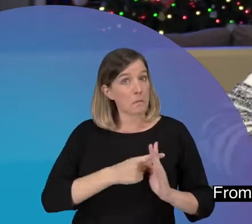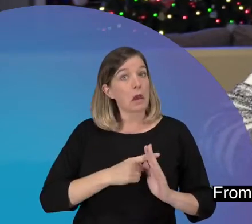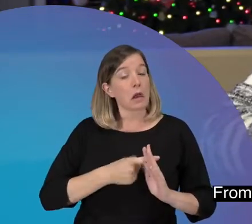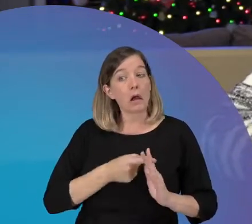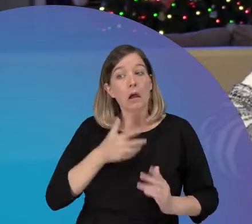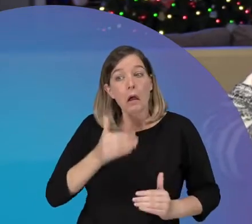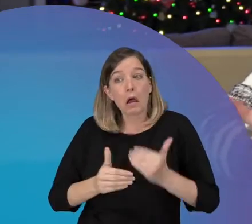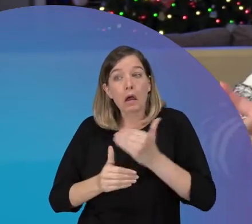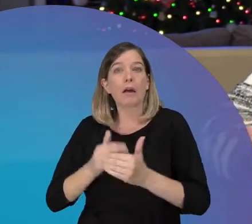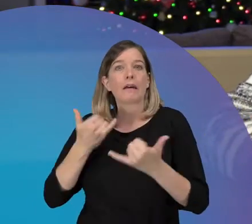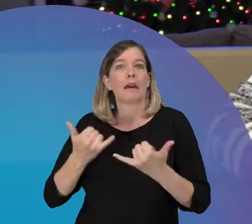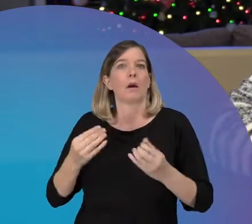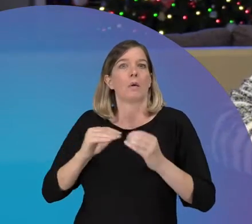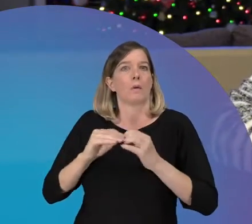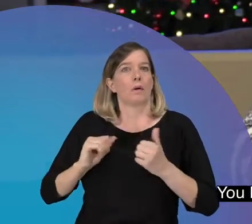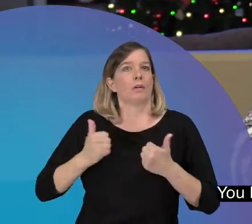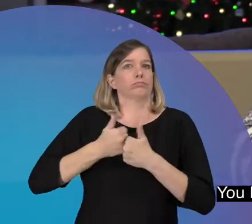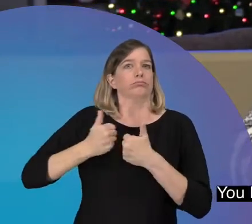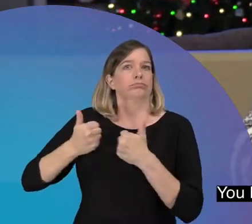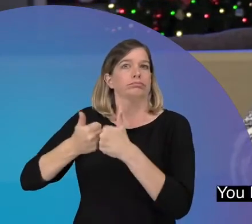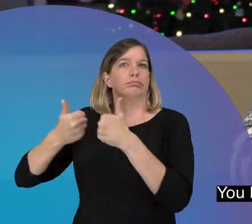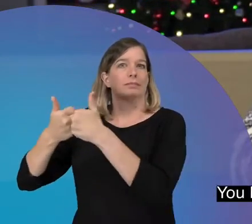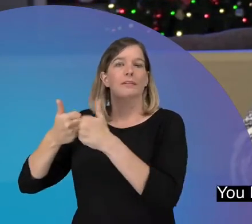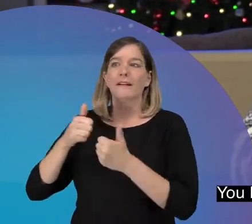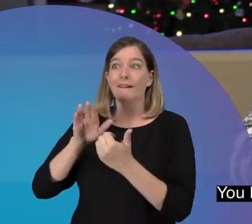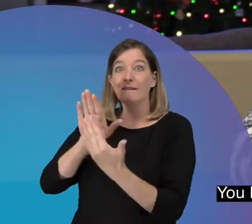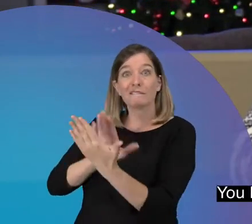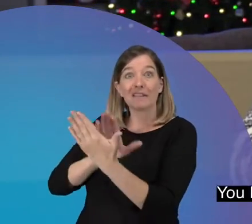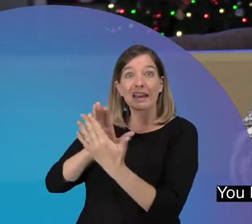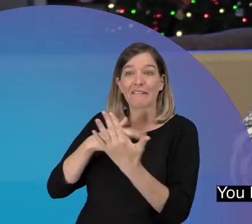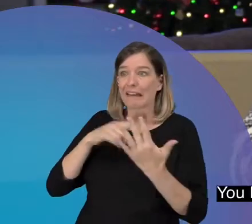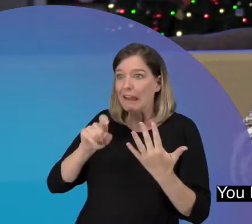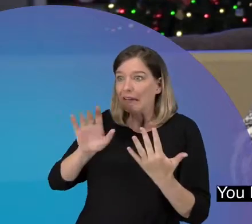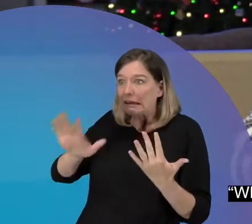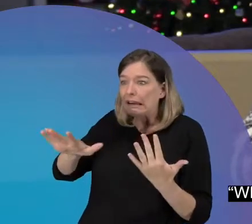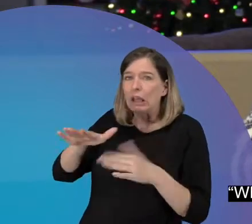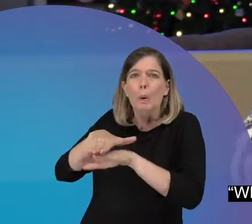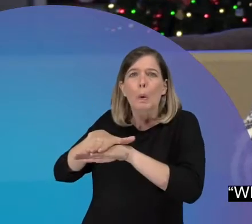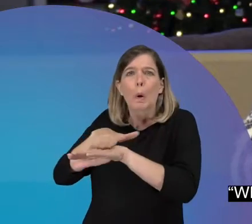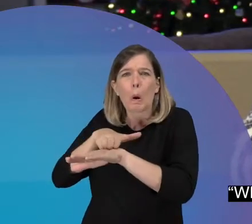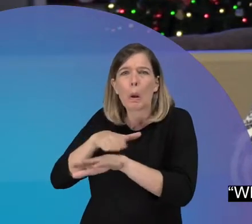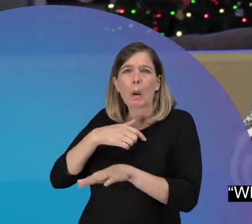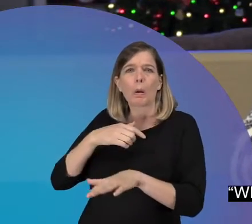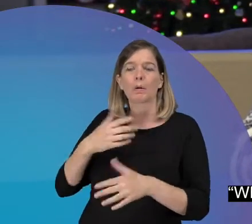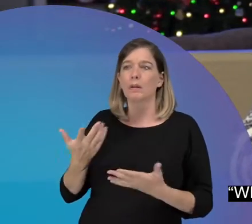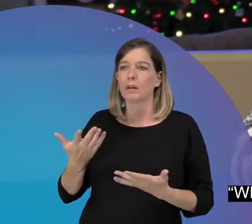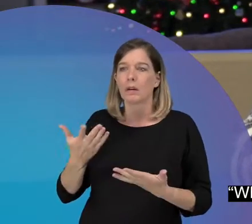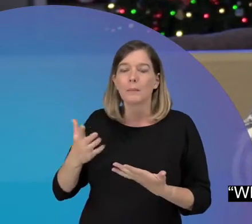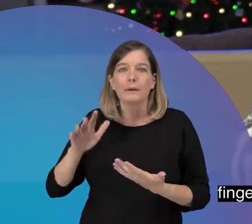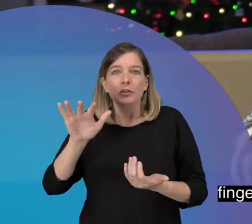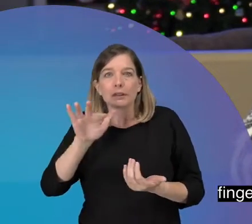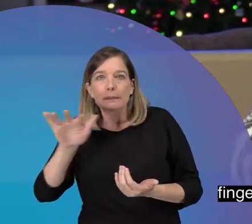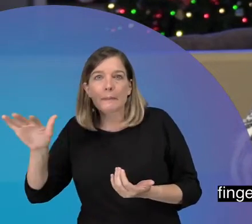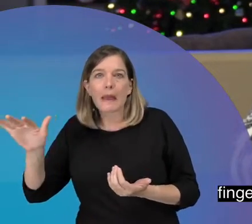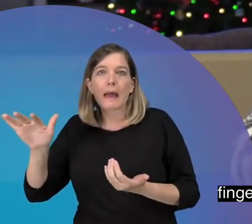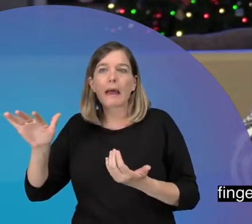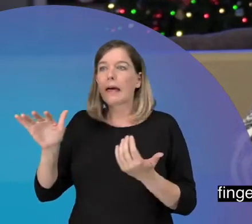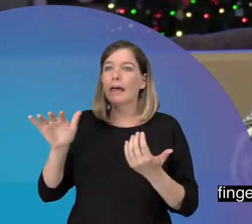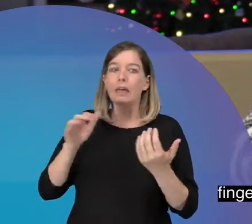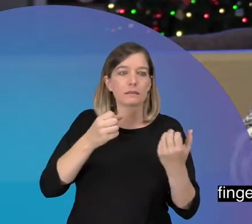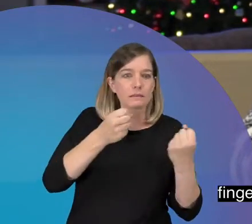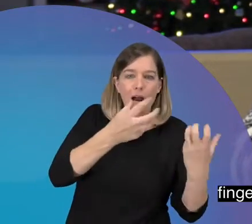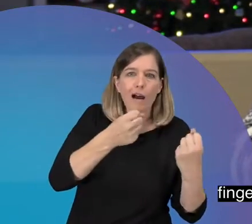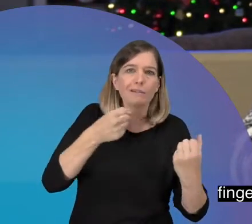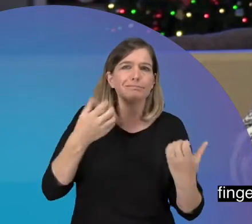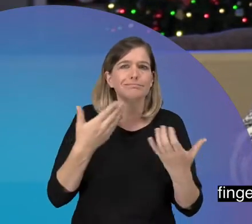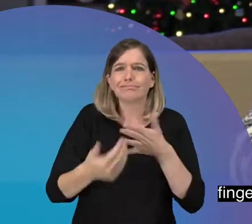now it's getting harder and harder and harder. You have to, in person, have to say, well slow down, you know, if you fingerspell it even